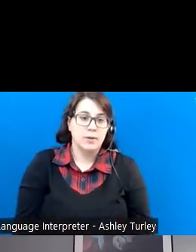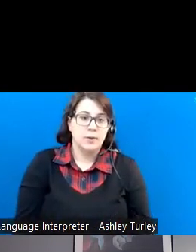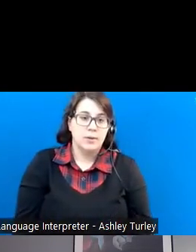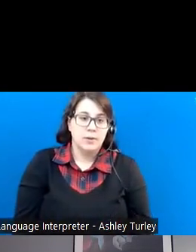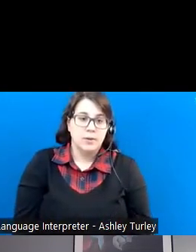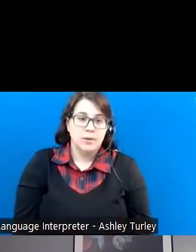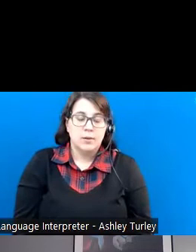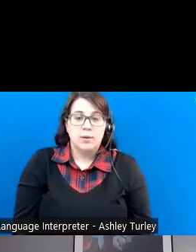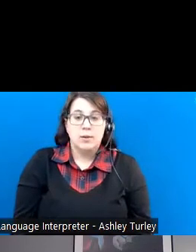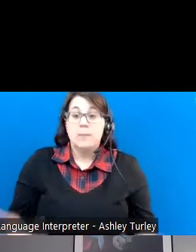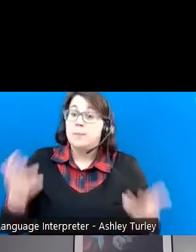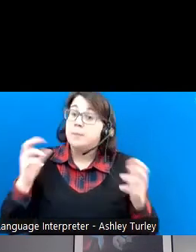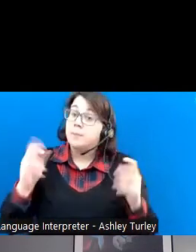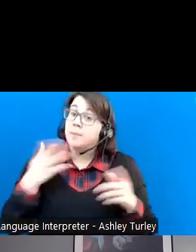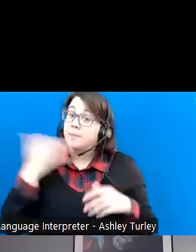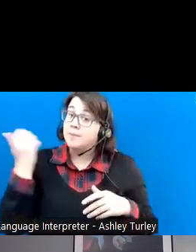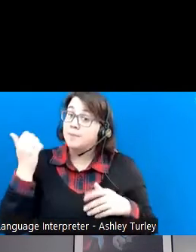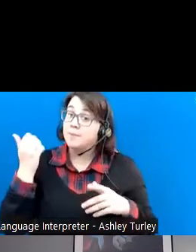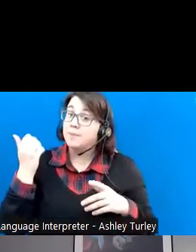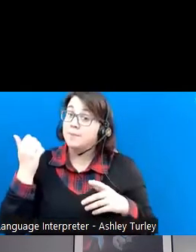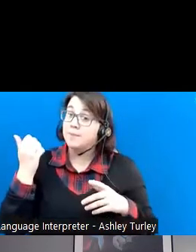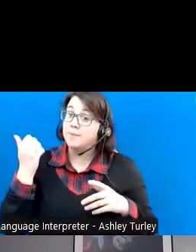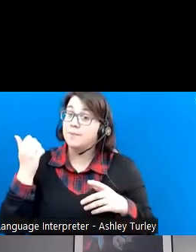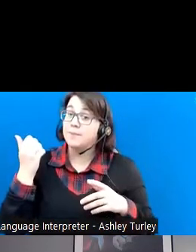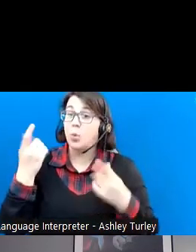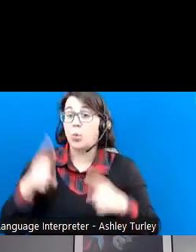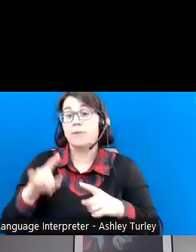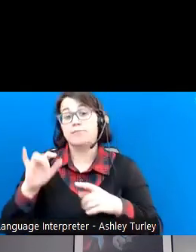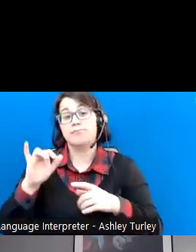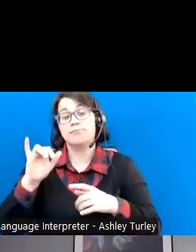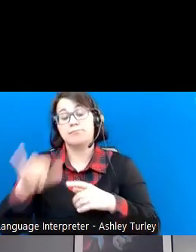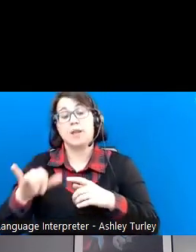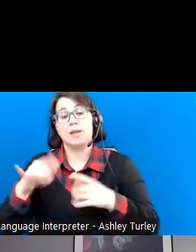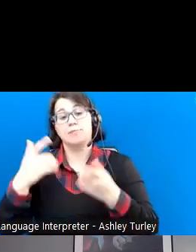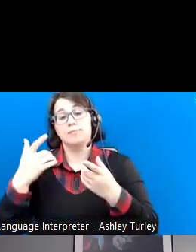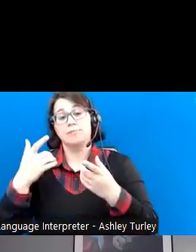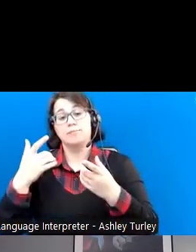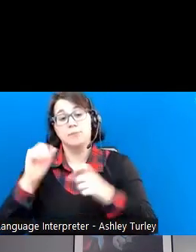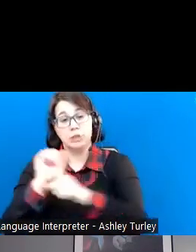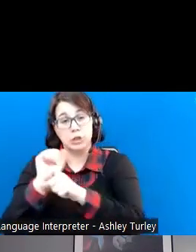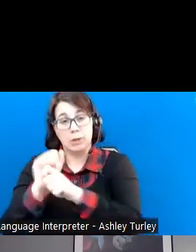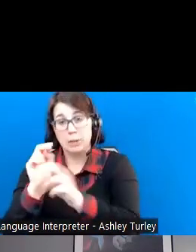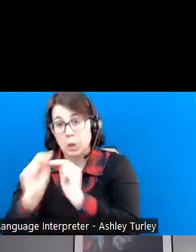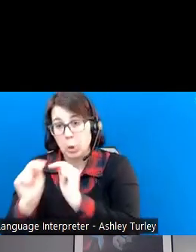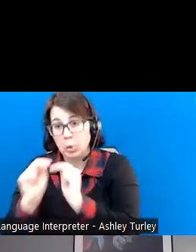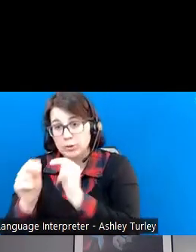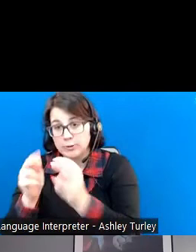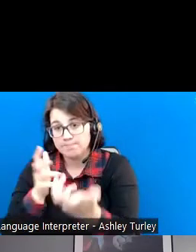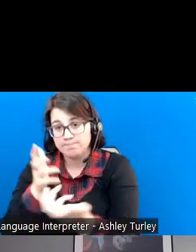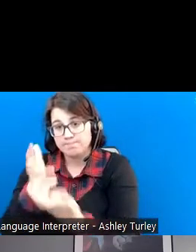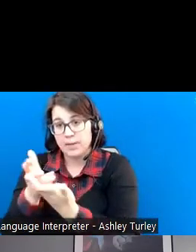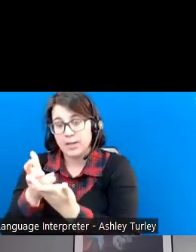Okay, so the best outcome is when the job is negotiated based on the employer's need and the ability of that job seeker.